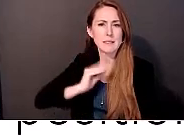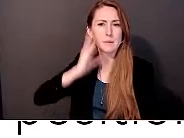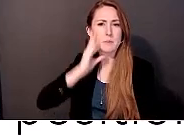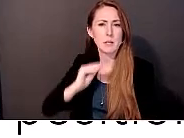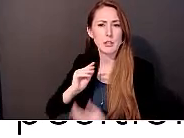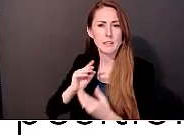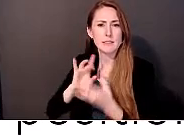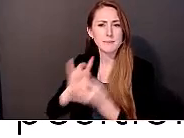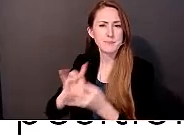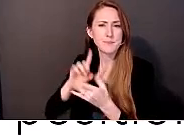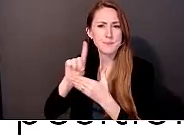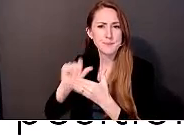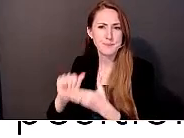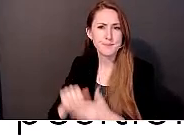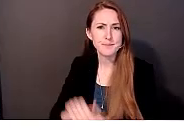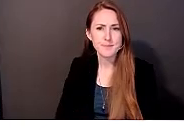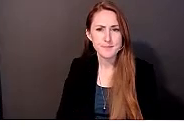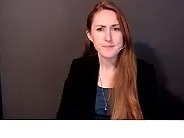disability.